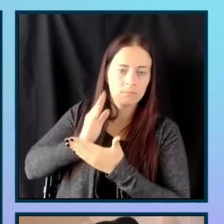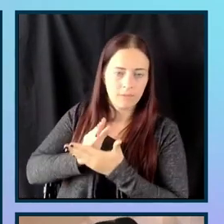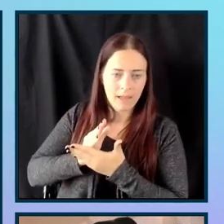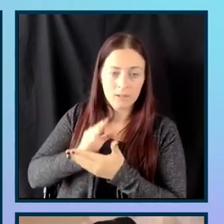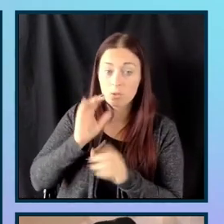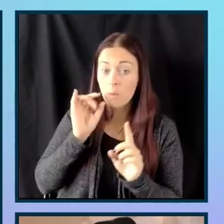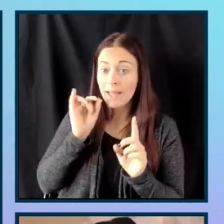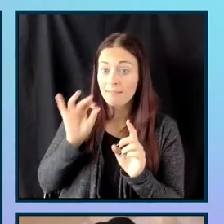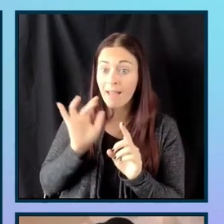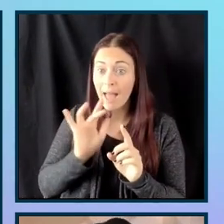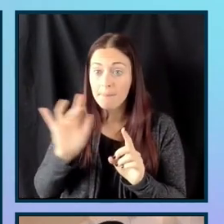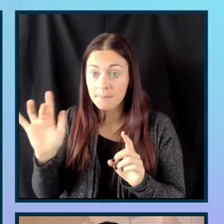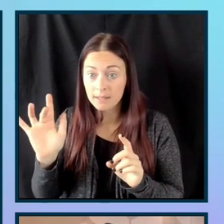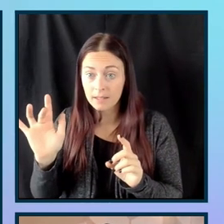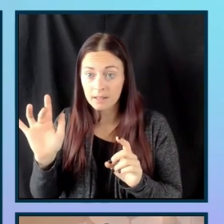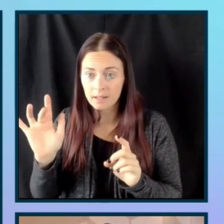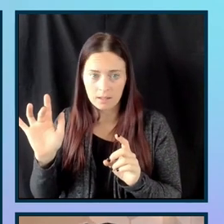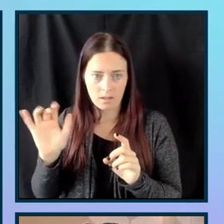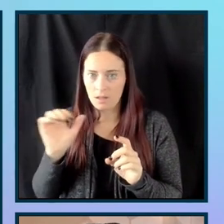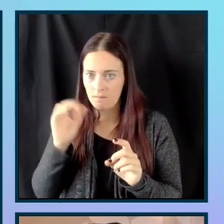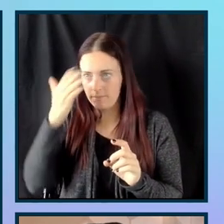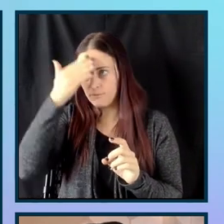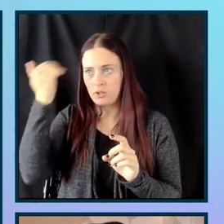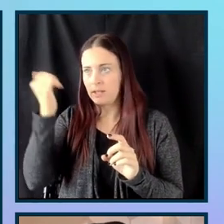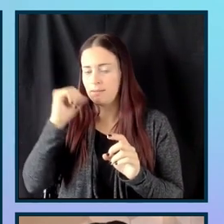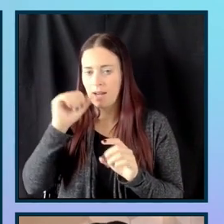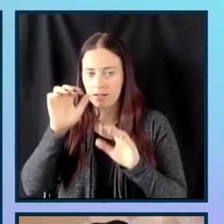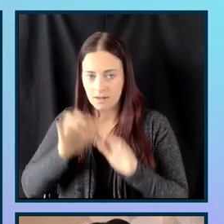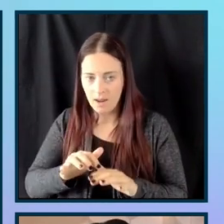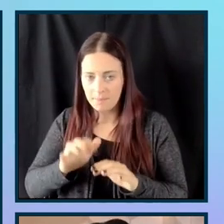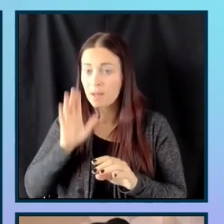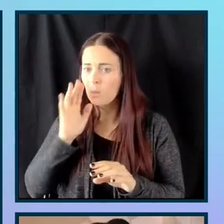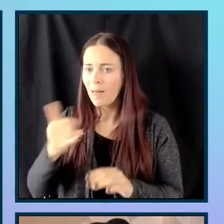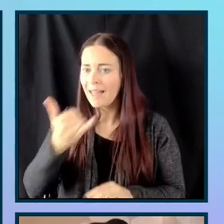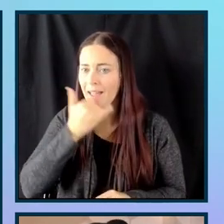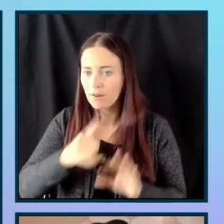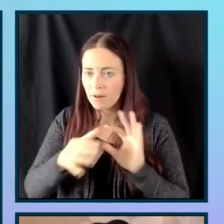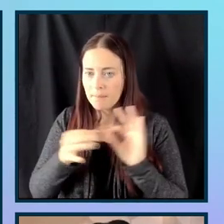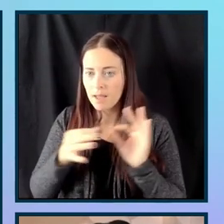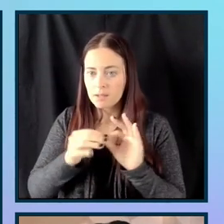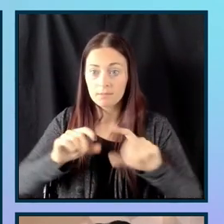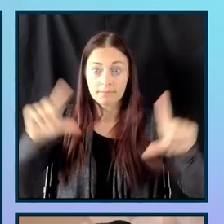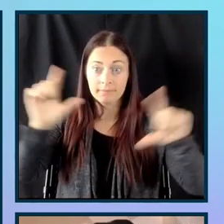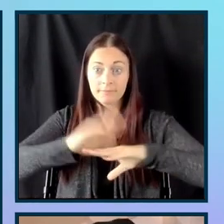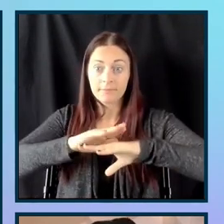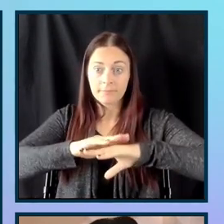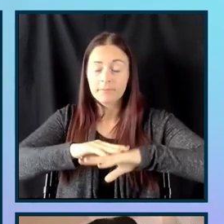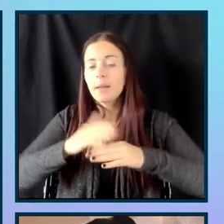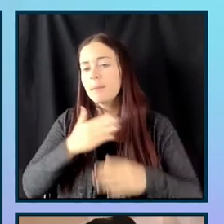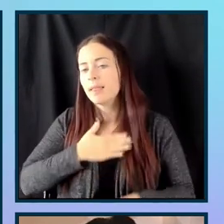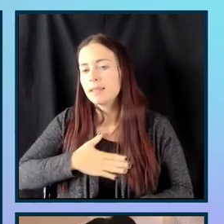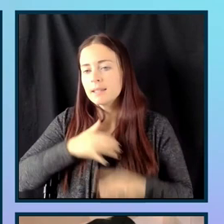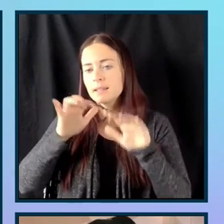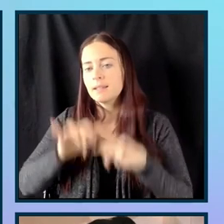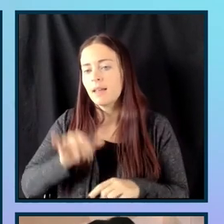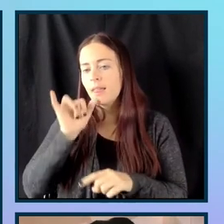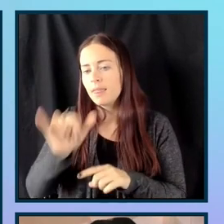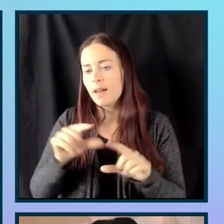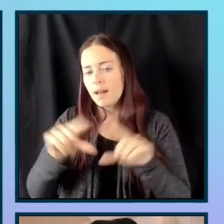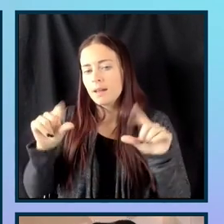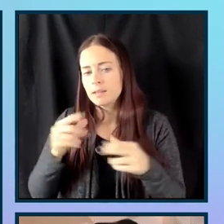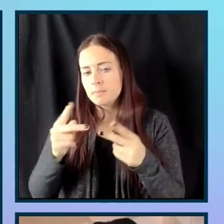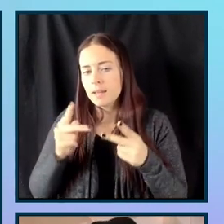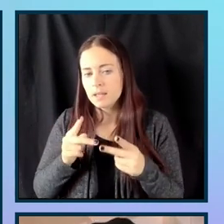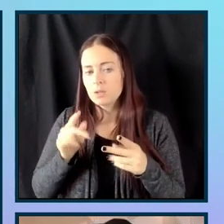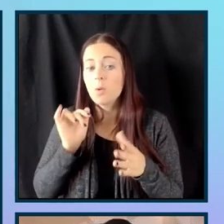I'm going to get this browser error message that says, please fill out this field. So, when I try to submit that form, it the